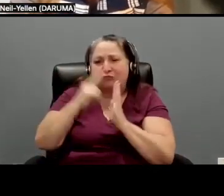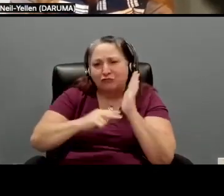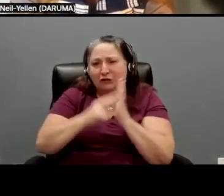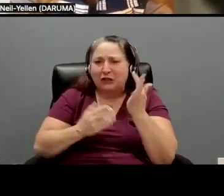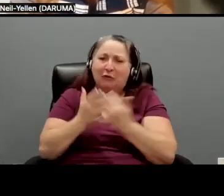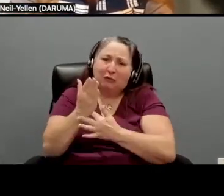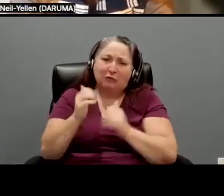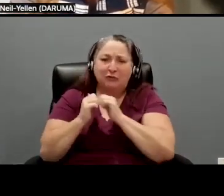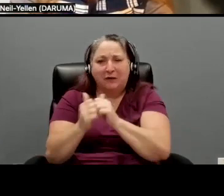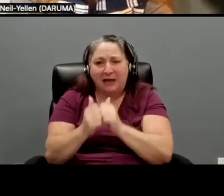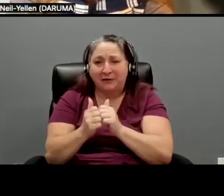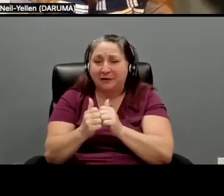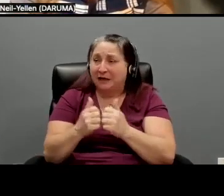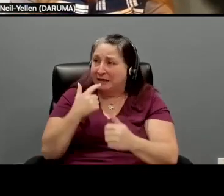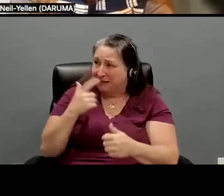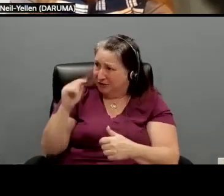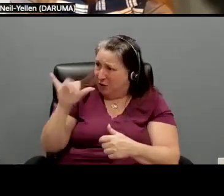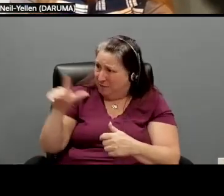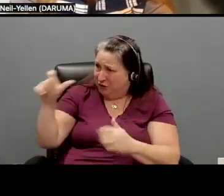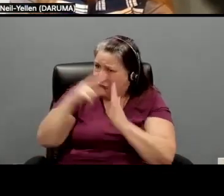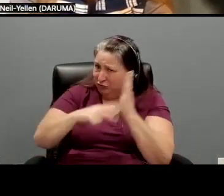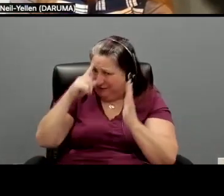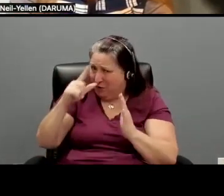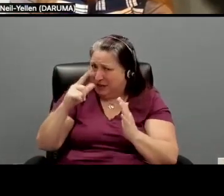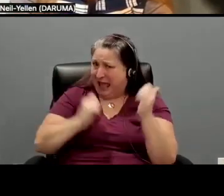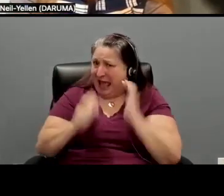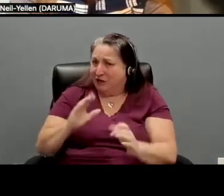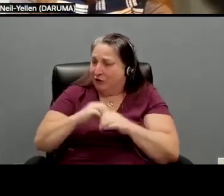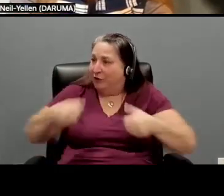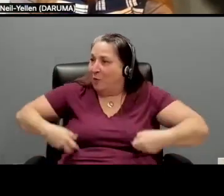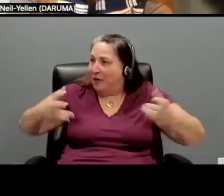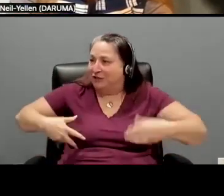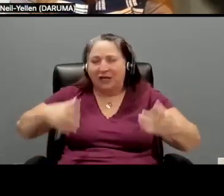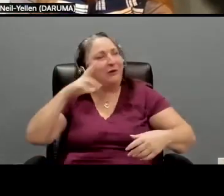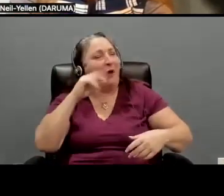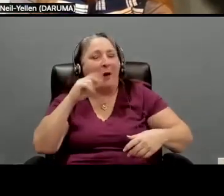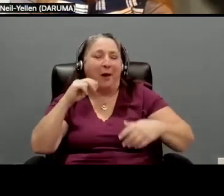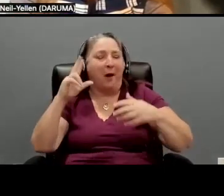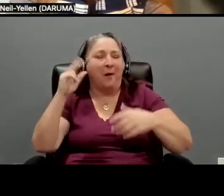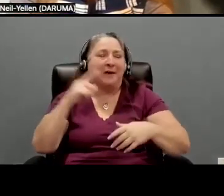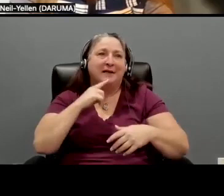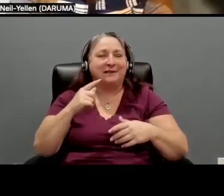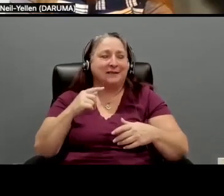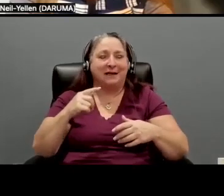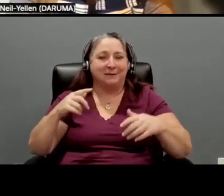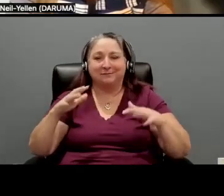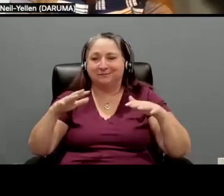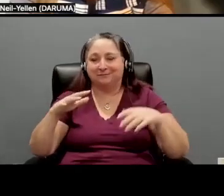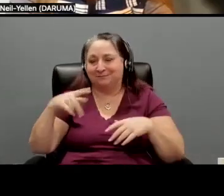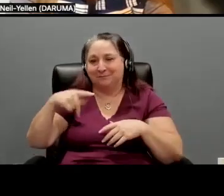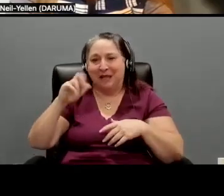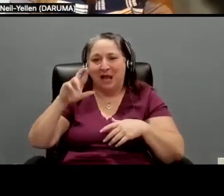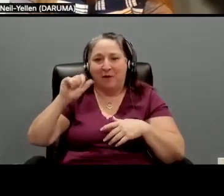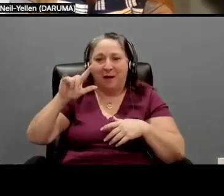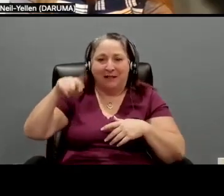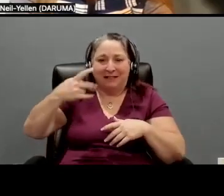together. And I said, you should read for the guy in the wheelchair. No, no, it's a paraplegic. They'll want me to do all kinds of things I can't do.